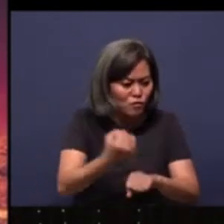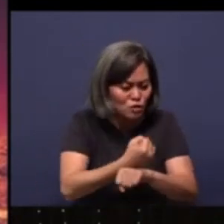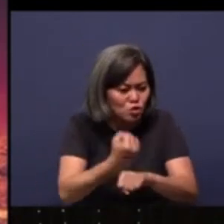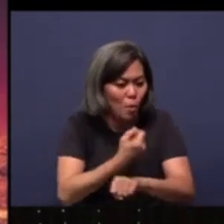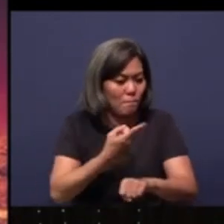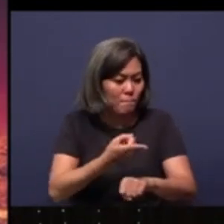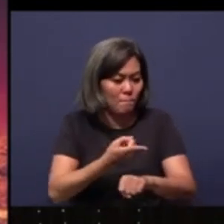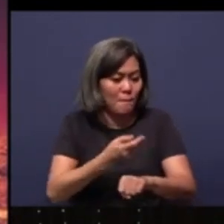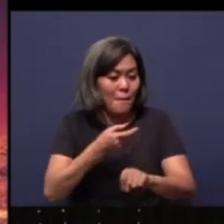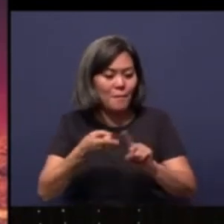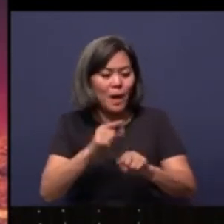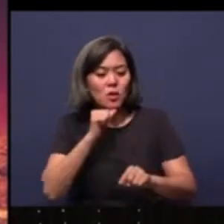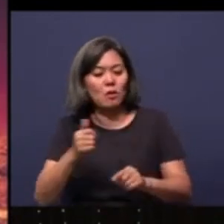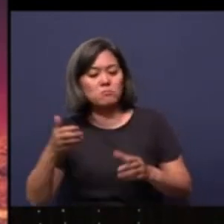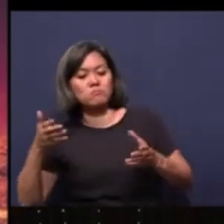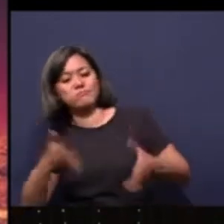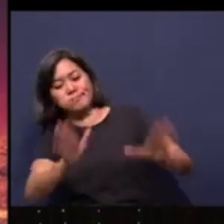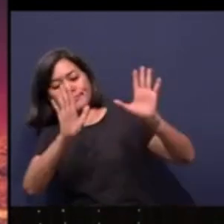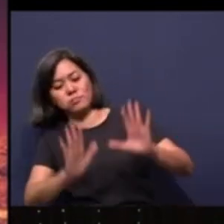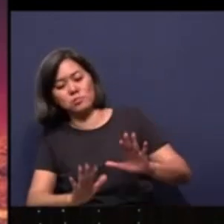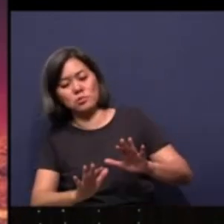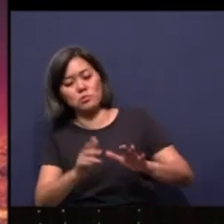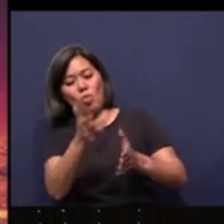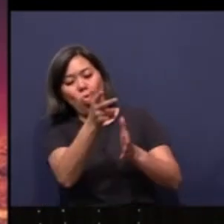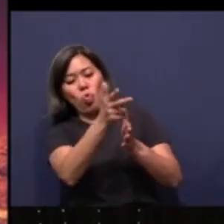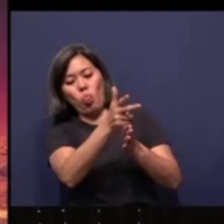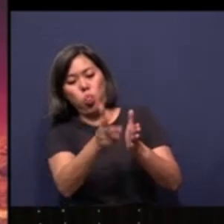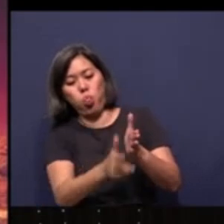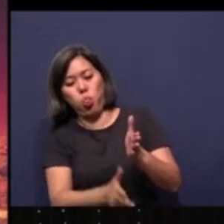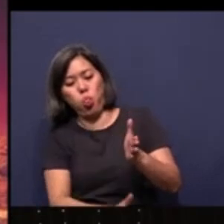don't drop you into the ocean and let you sink or swim.